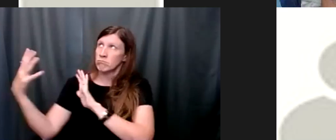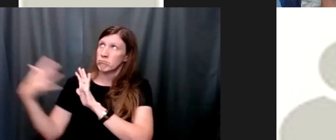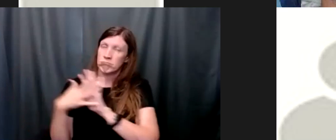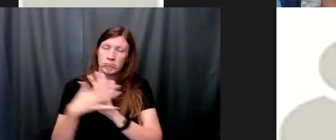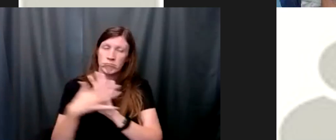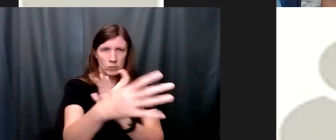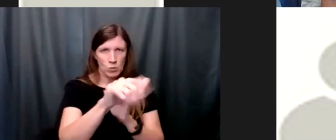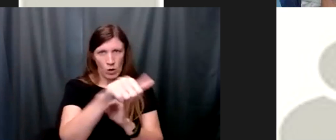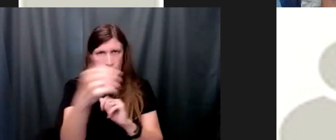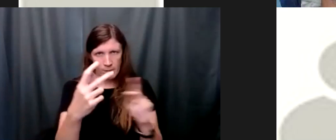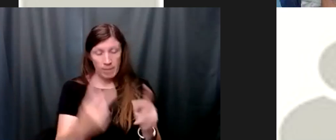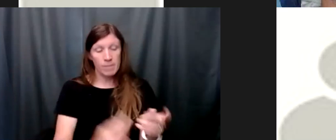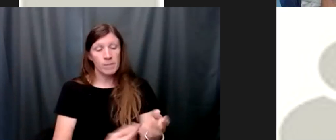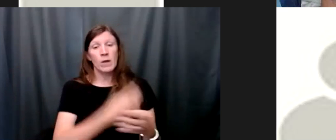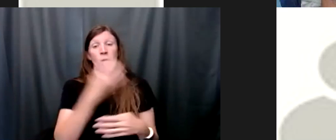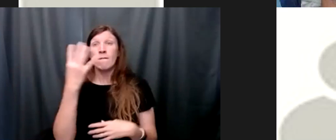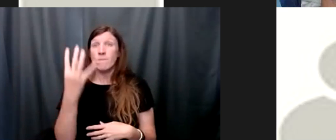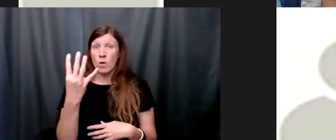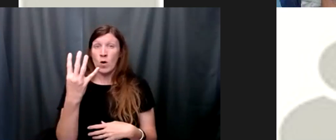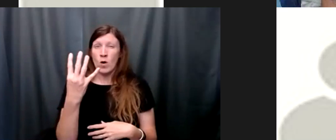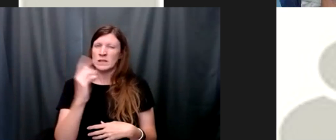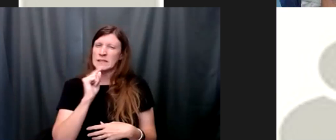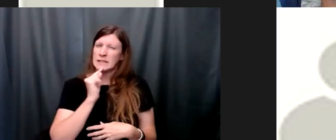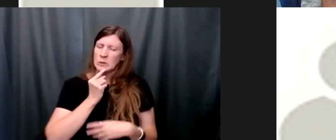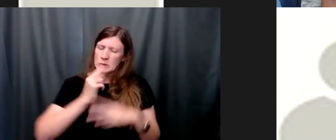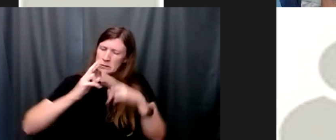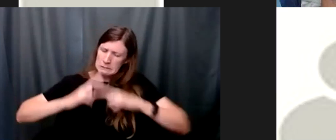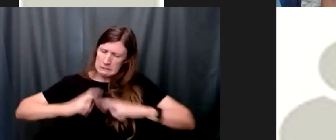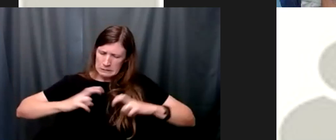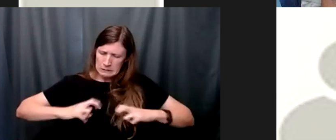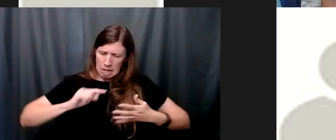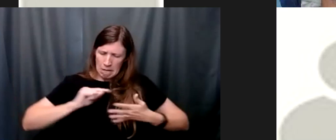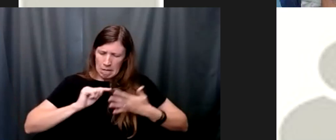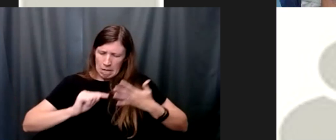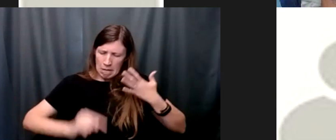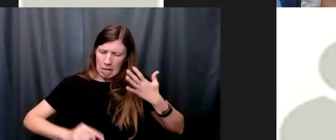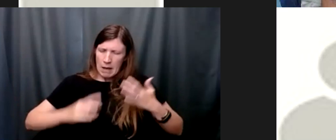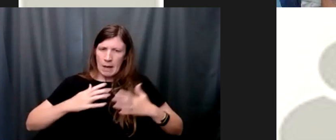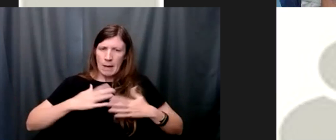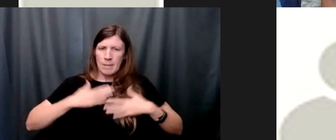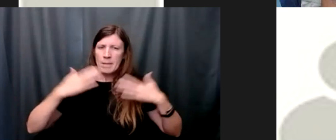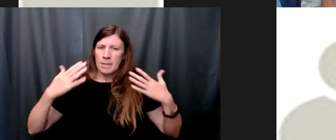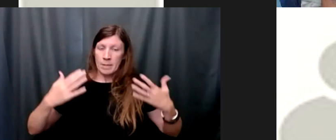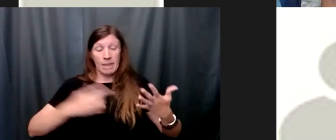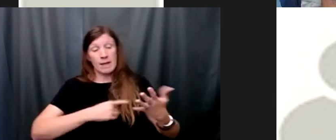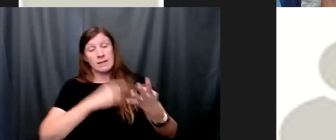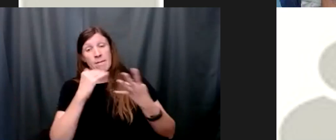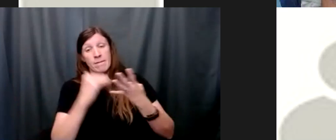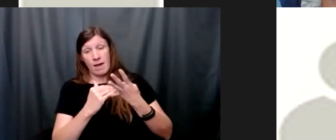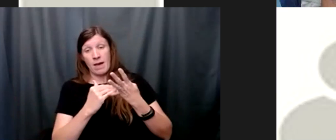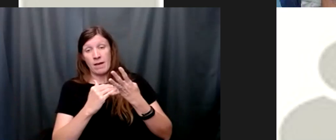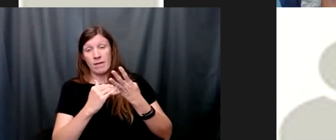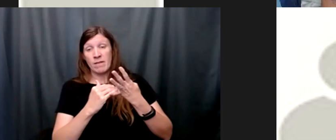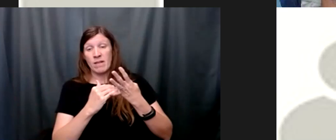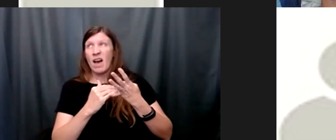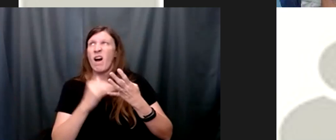fearless inventory of ourselves or step five we admitted to god to ourselves and to another human being the exact nature of